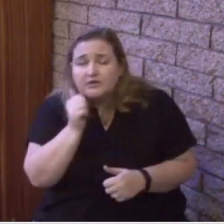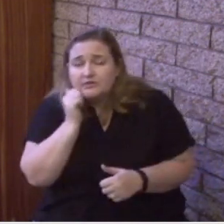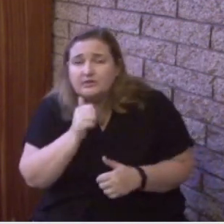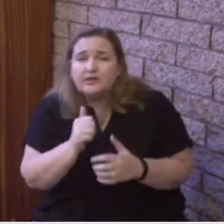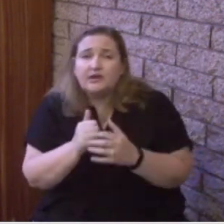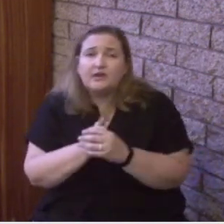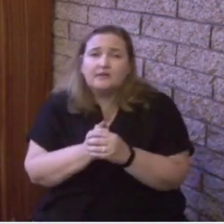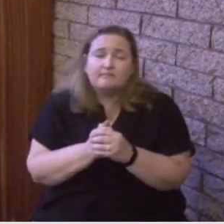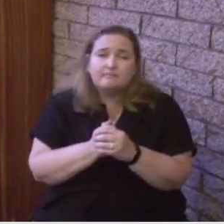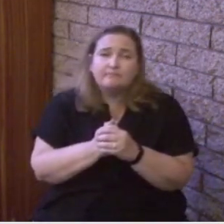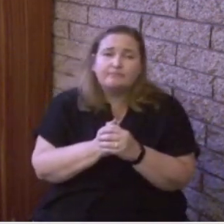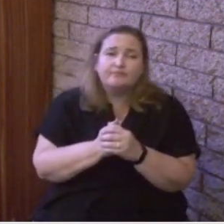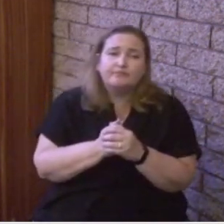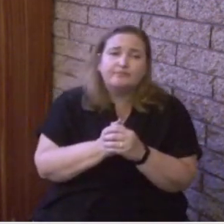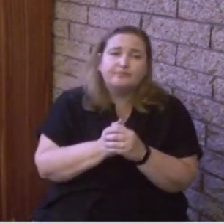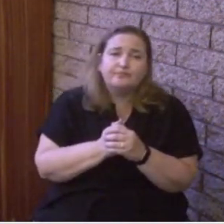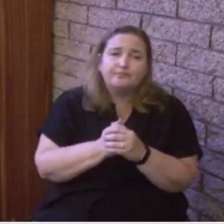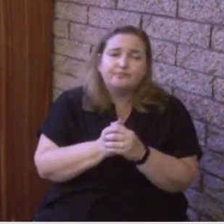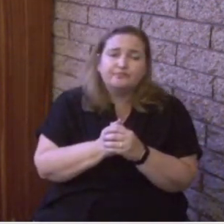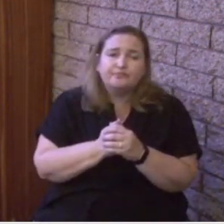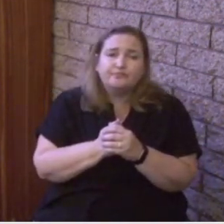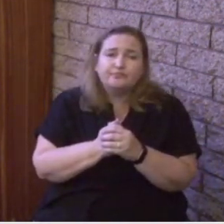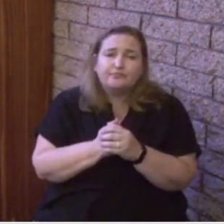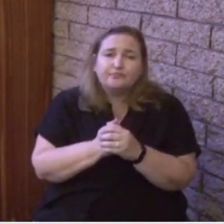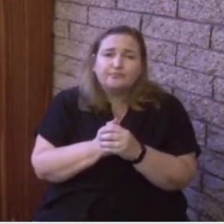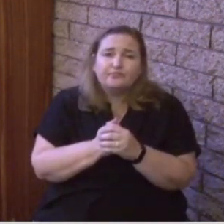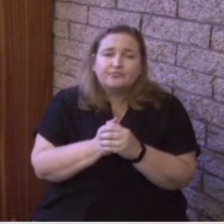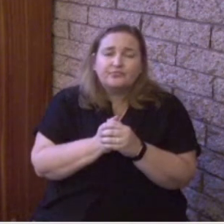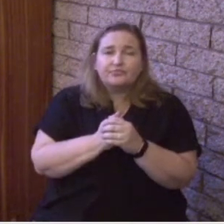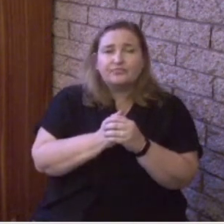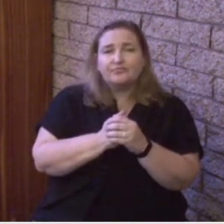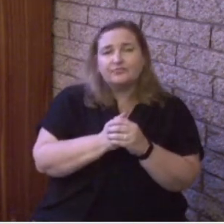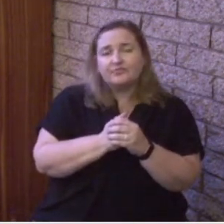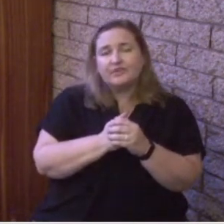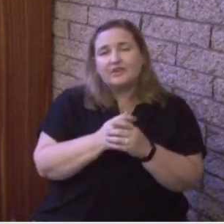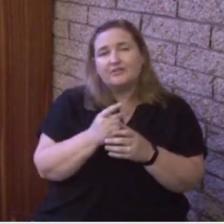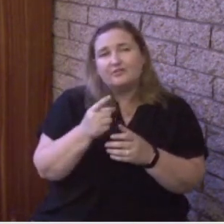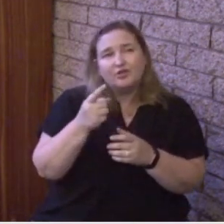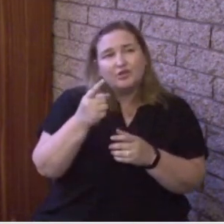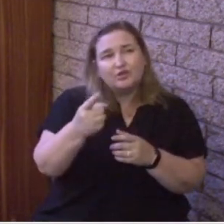At the very first part have you been convicted of your sin?